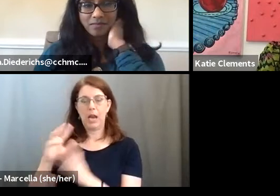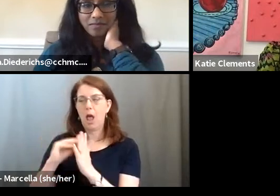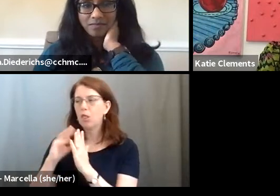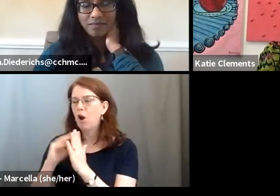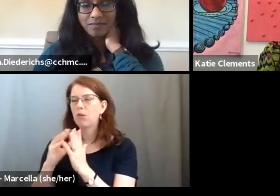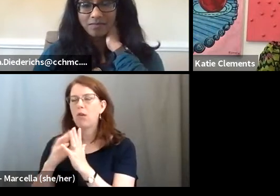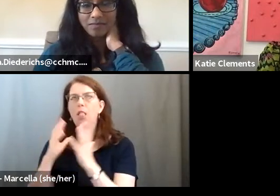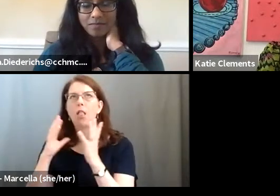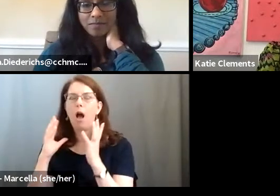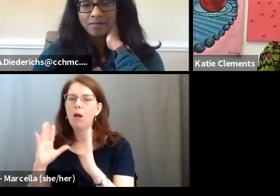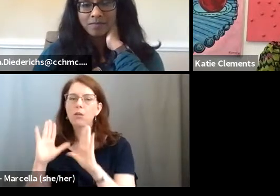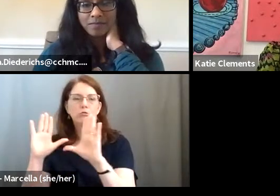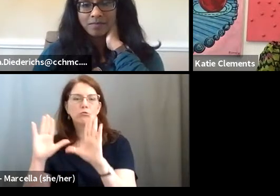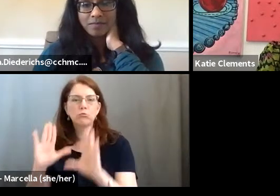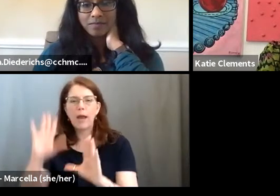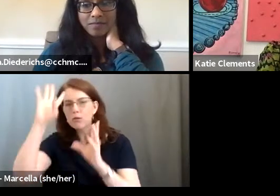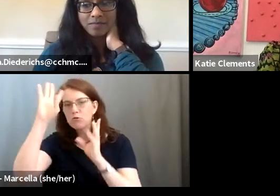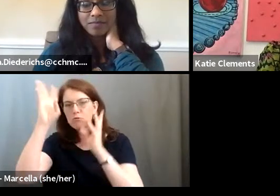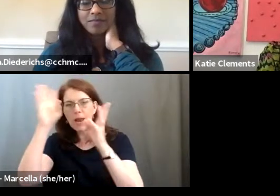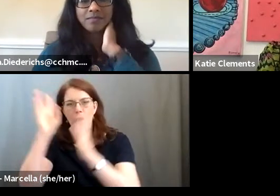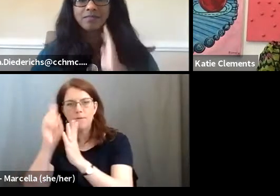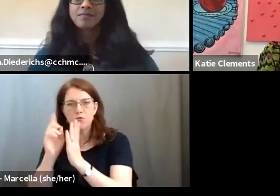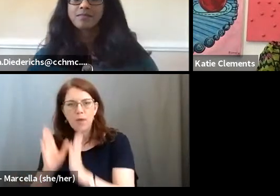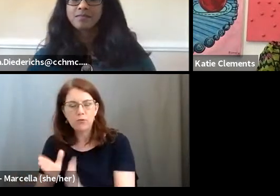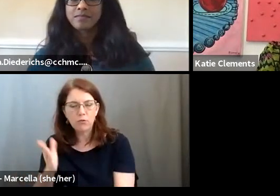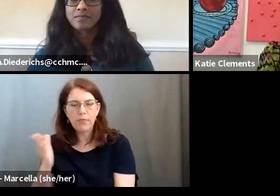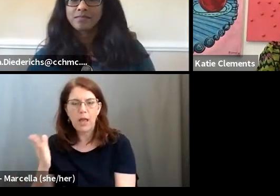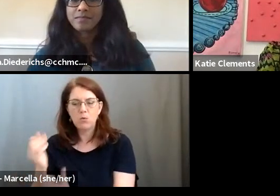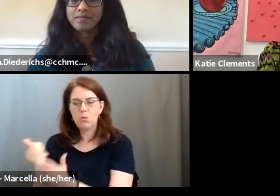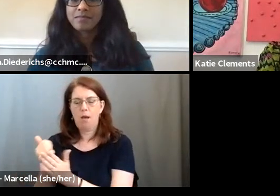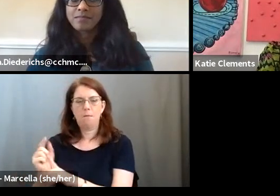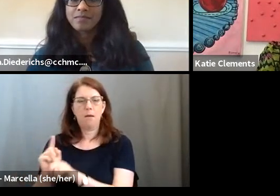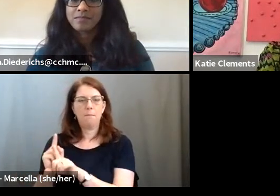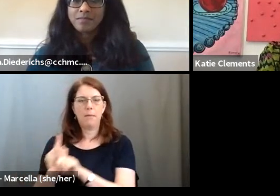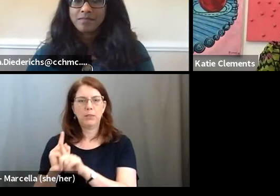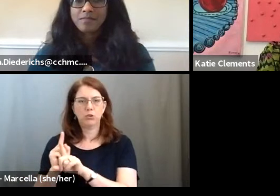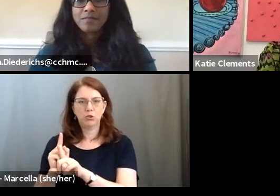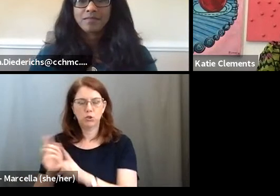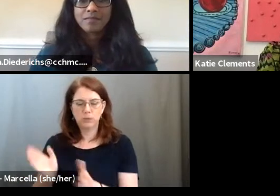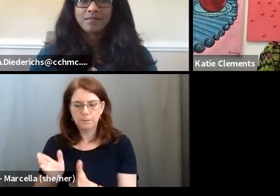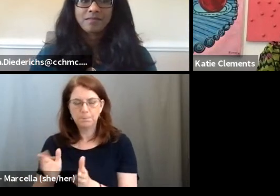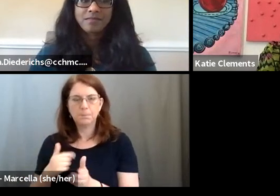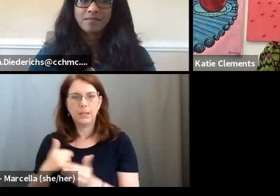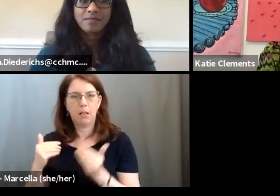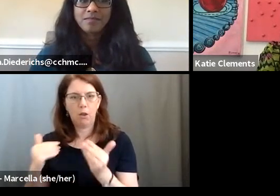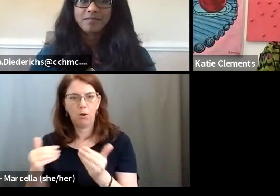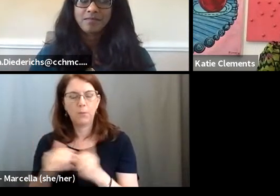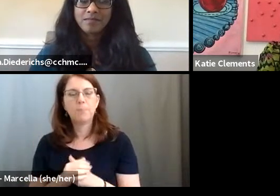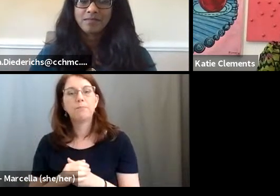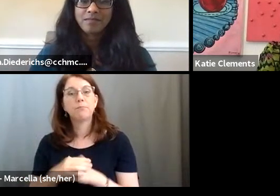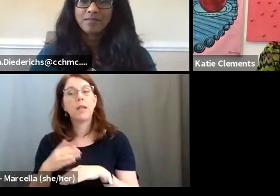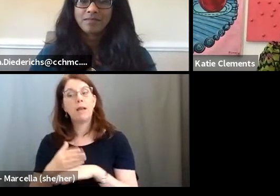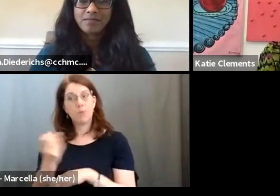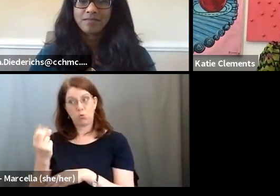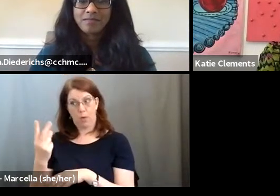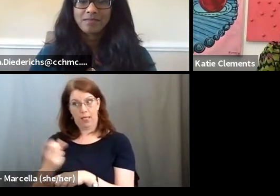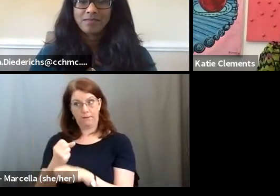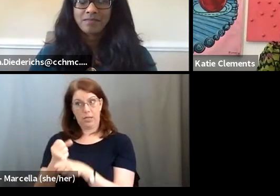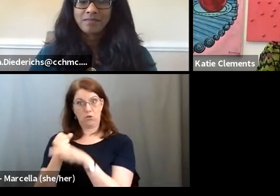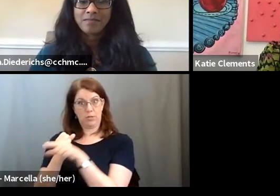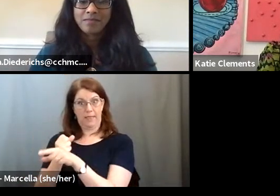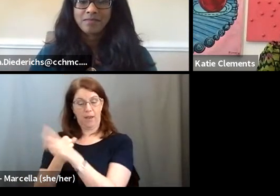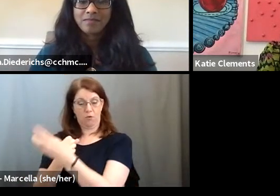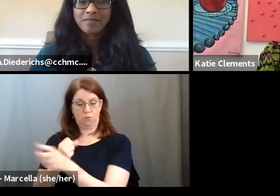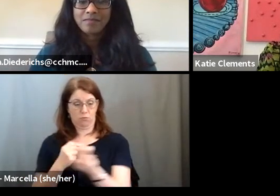great creative director there to help mentor and move me along. And then after 12 years there, moved to